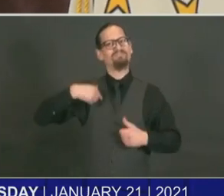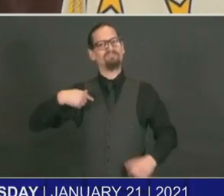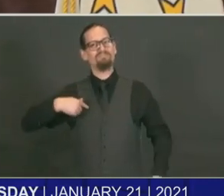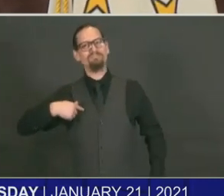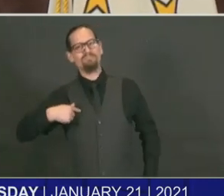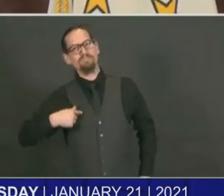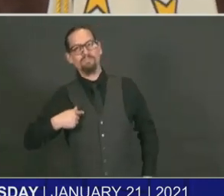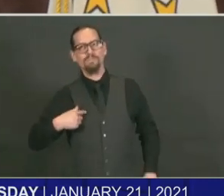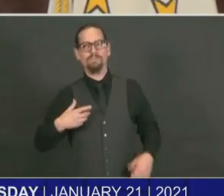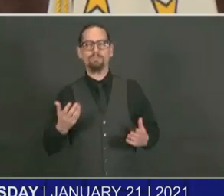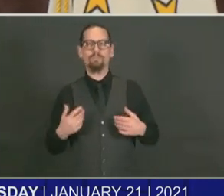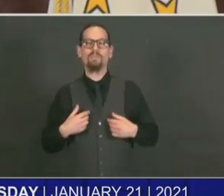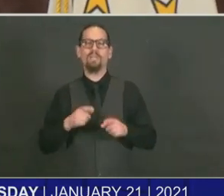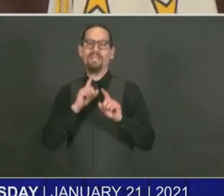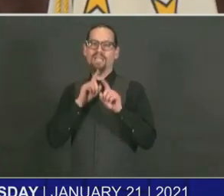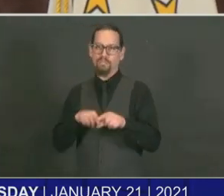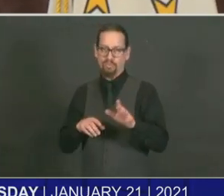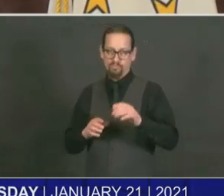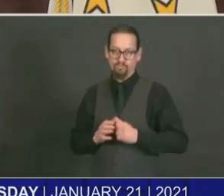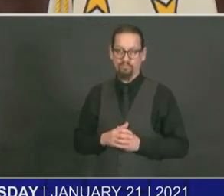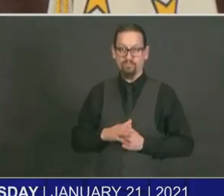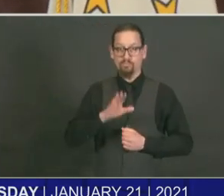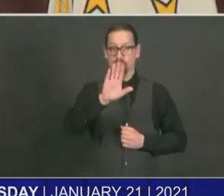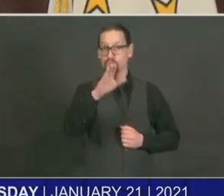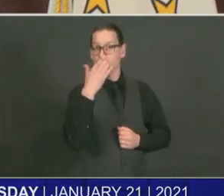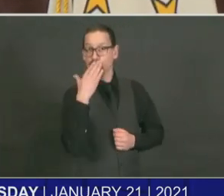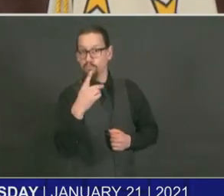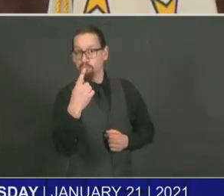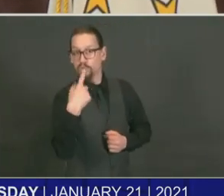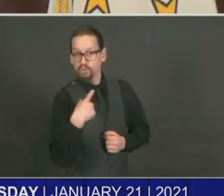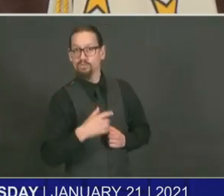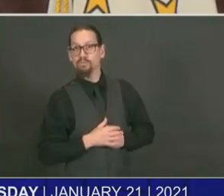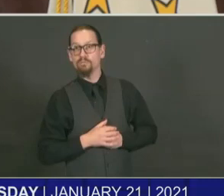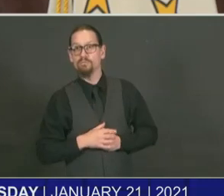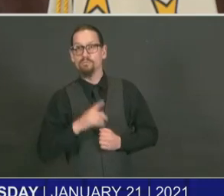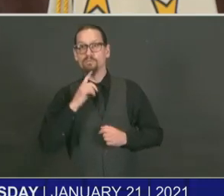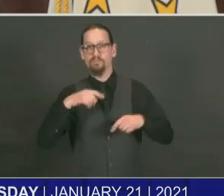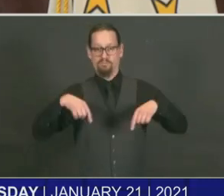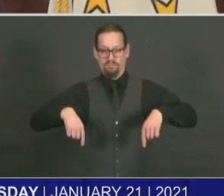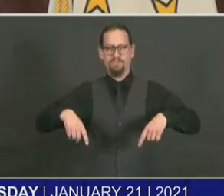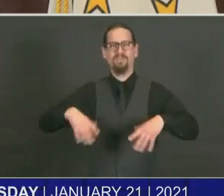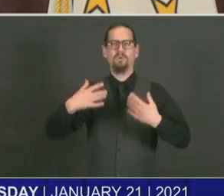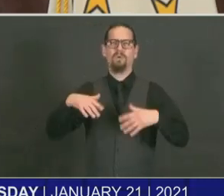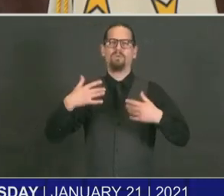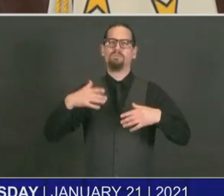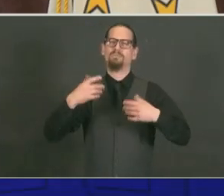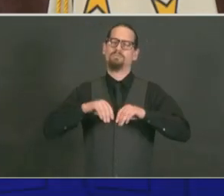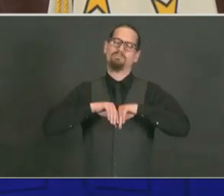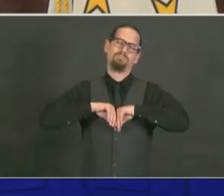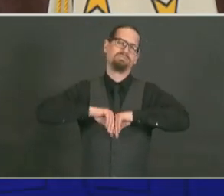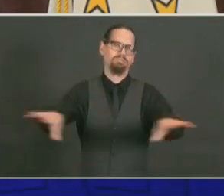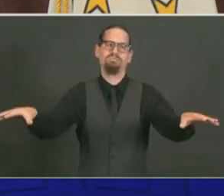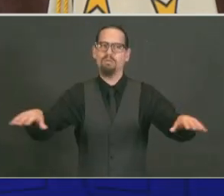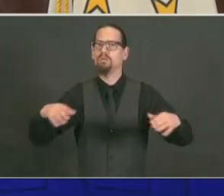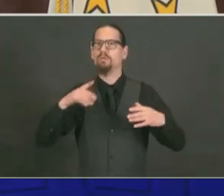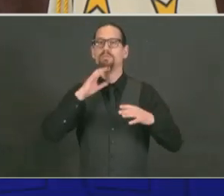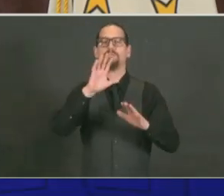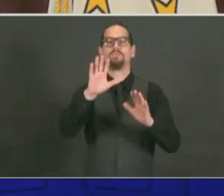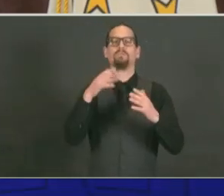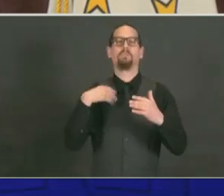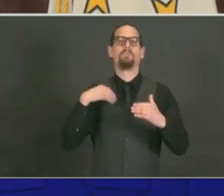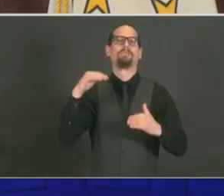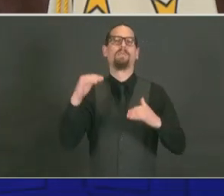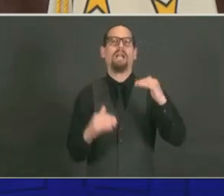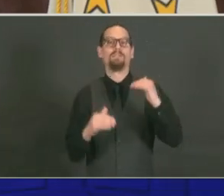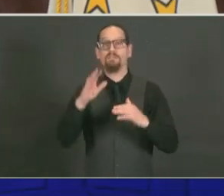I think what we've tried to do during this pandemic is strike a balance. I think, per what I talked about, there's a number of myths circulating and what best example